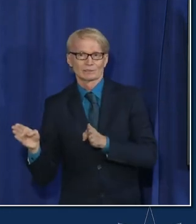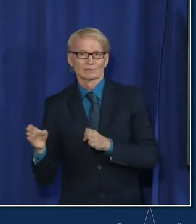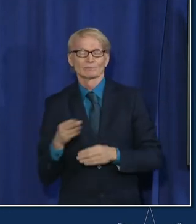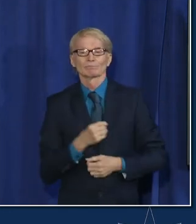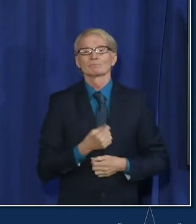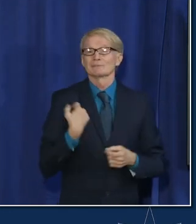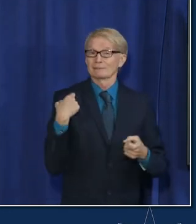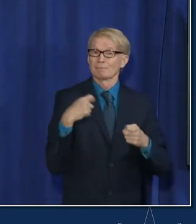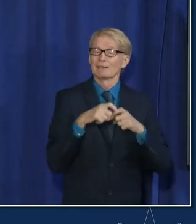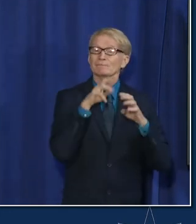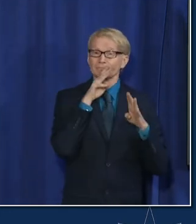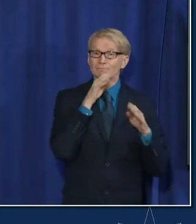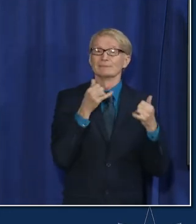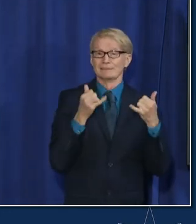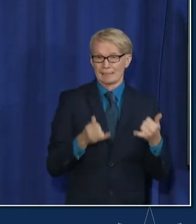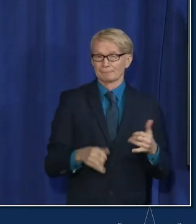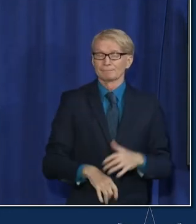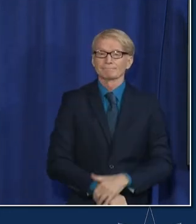vaccinated we